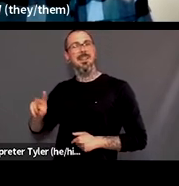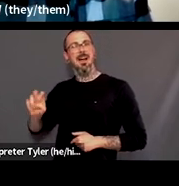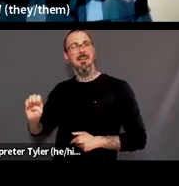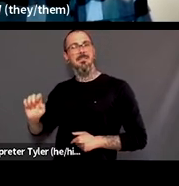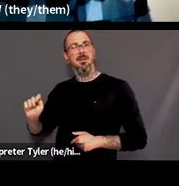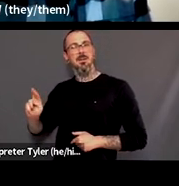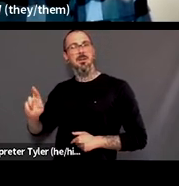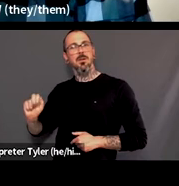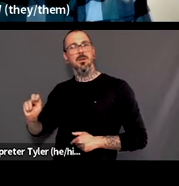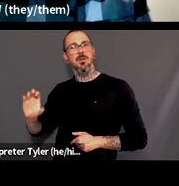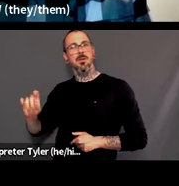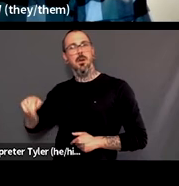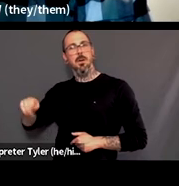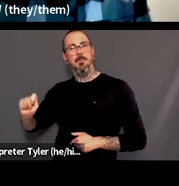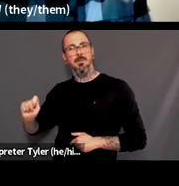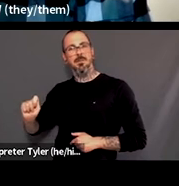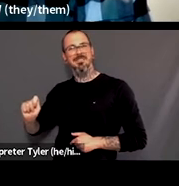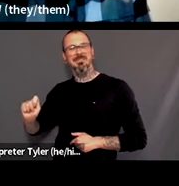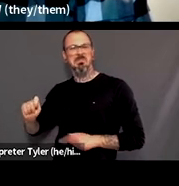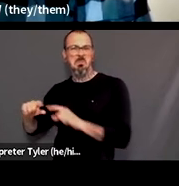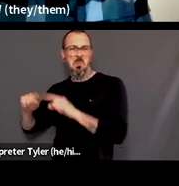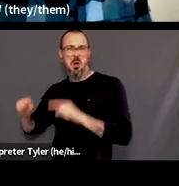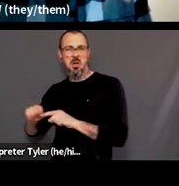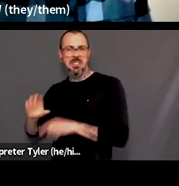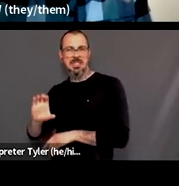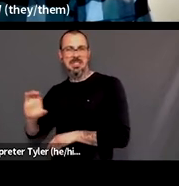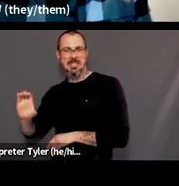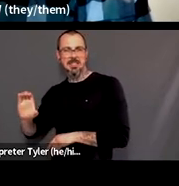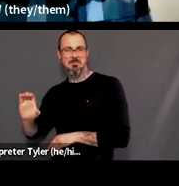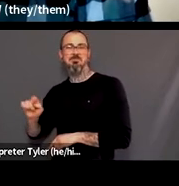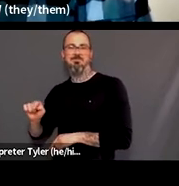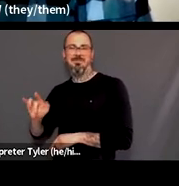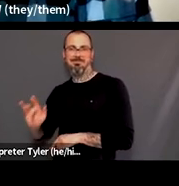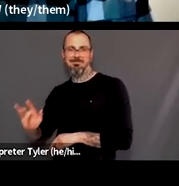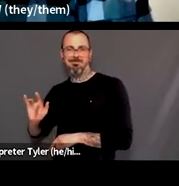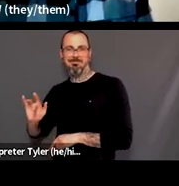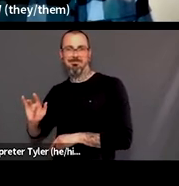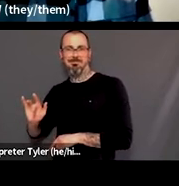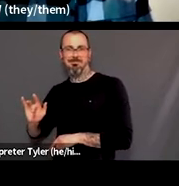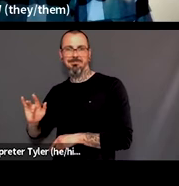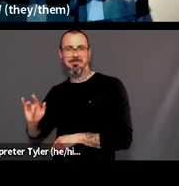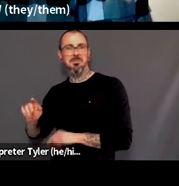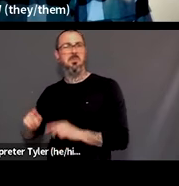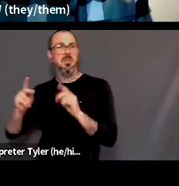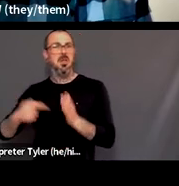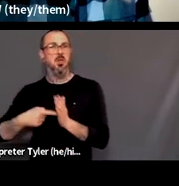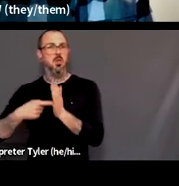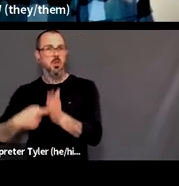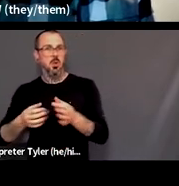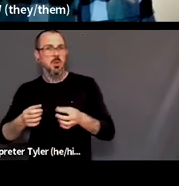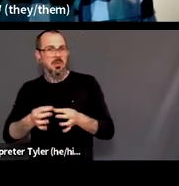with a little box that has cc in it if you click on there and you click show subtitle